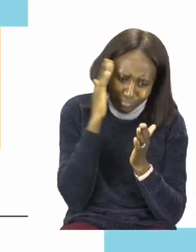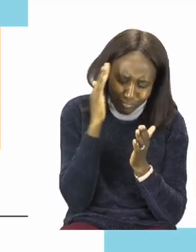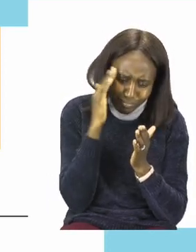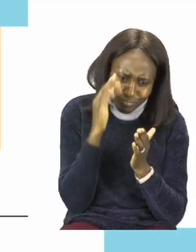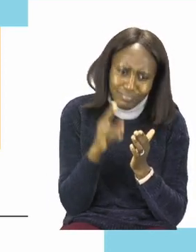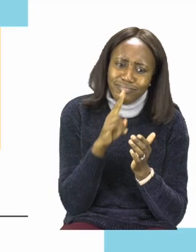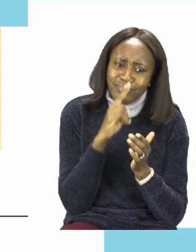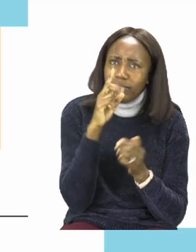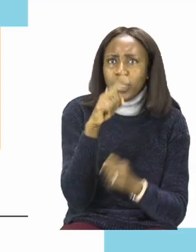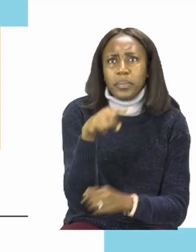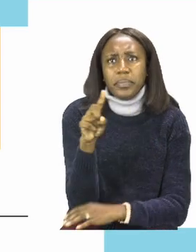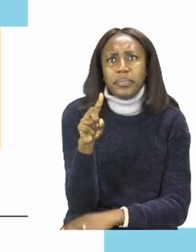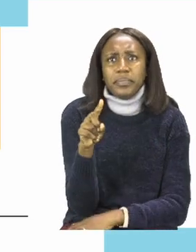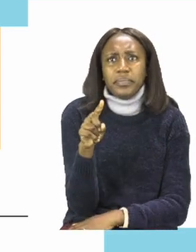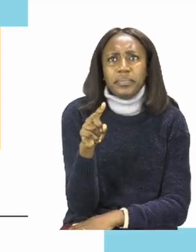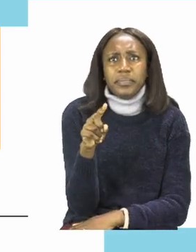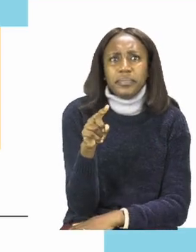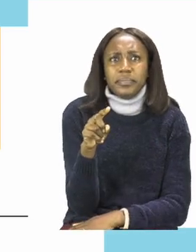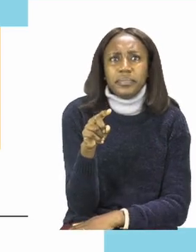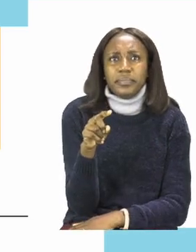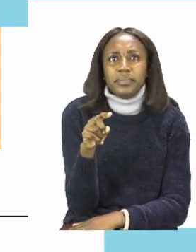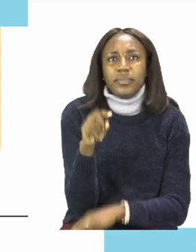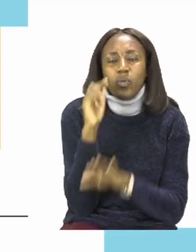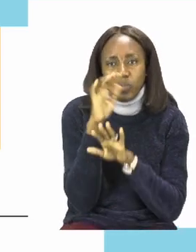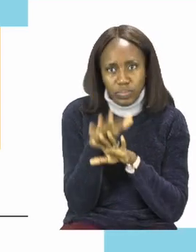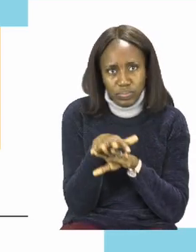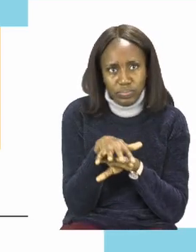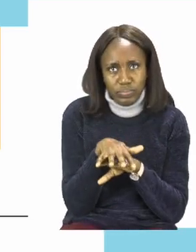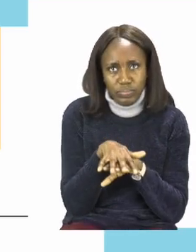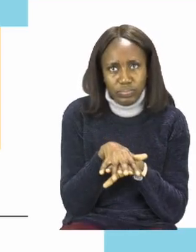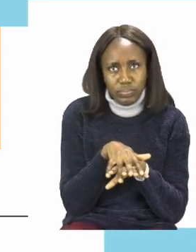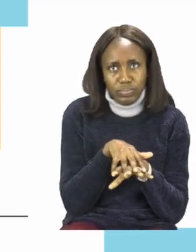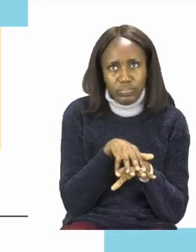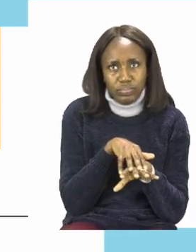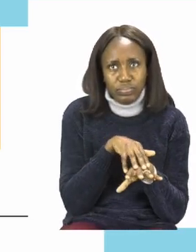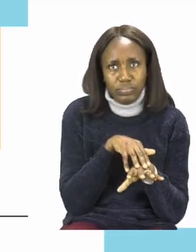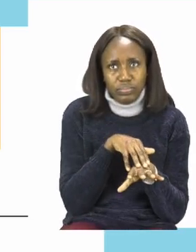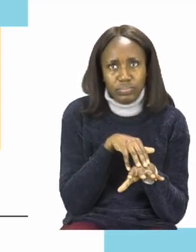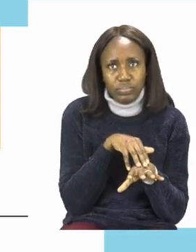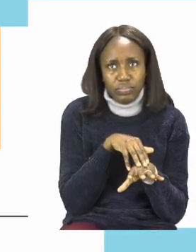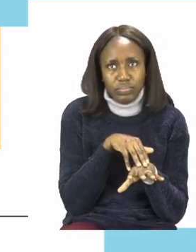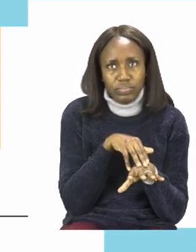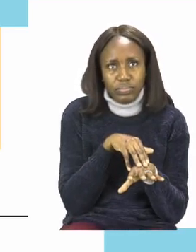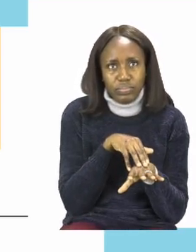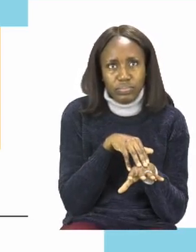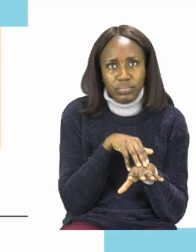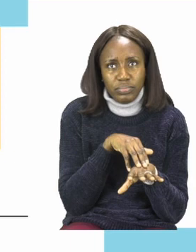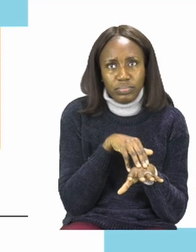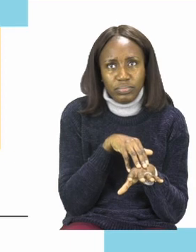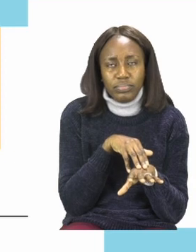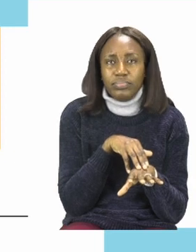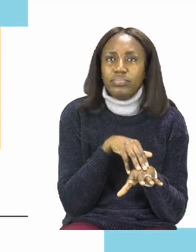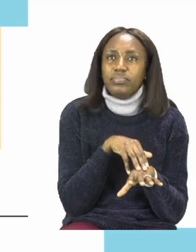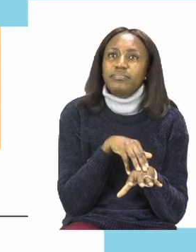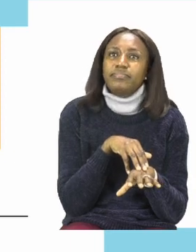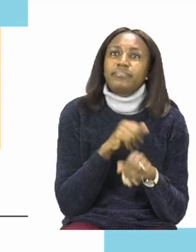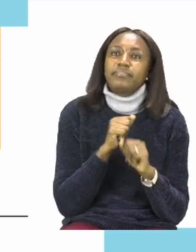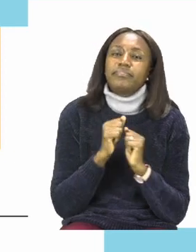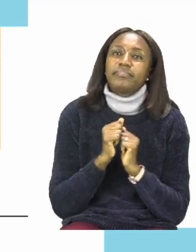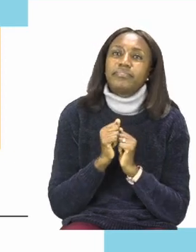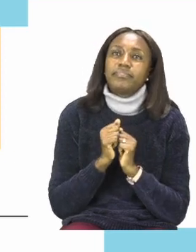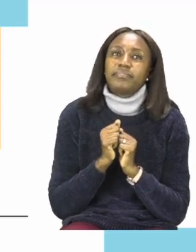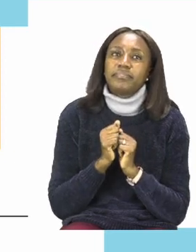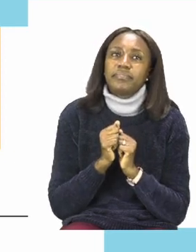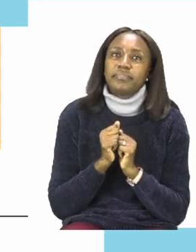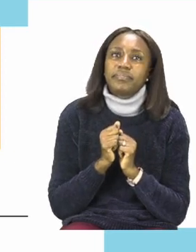correct. Take your time boys and girls and if you need any help, it's okay to ask for